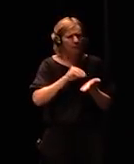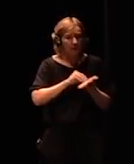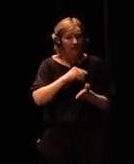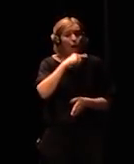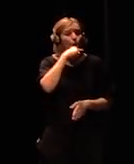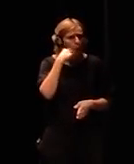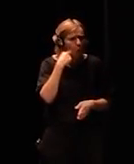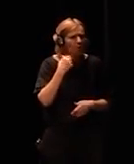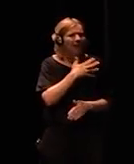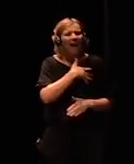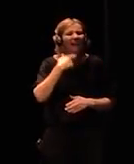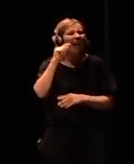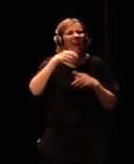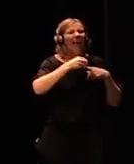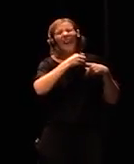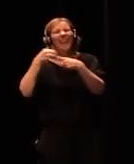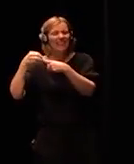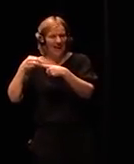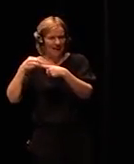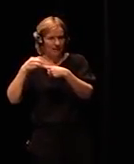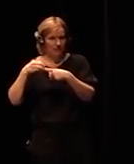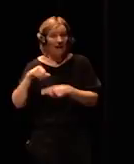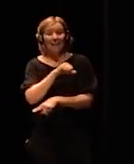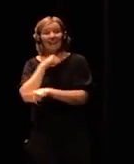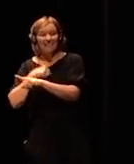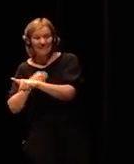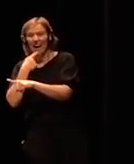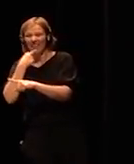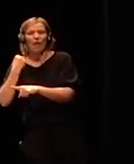is saying the same thing and of course the Americans and India